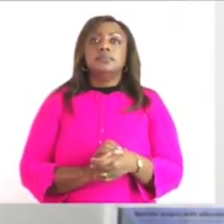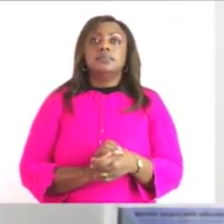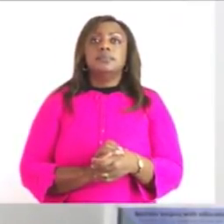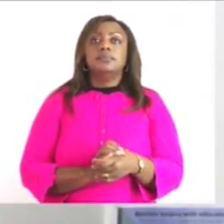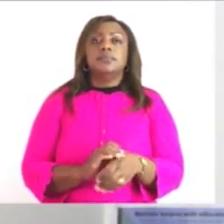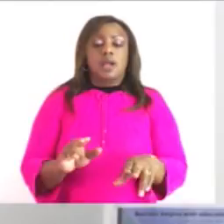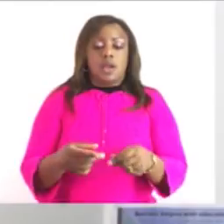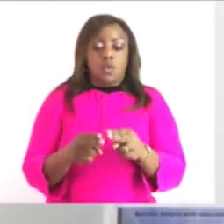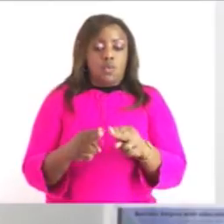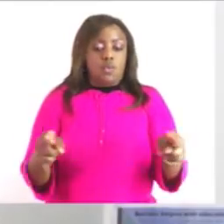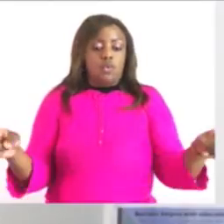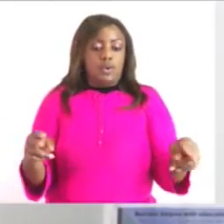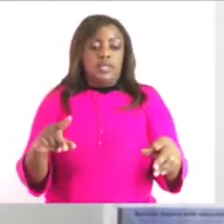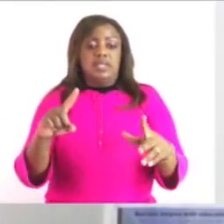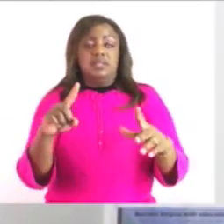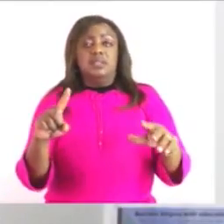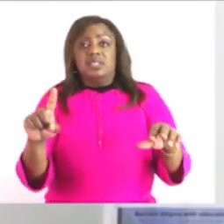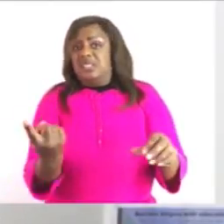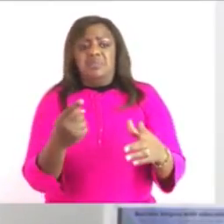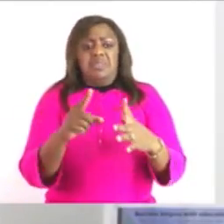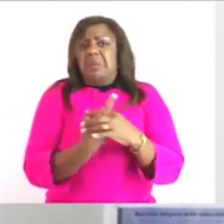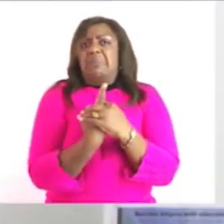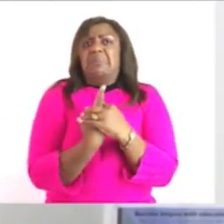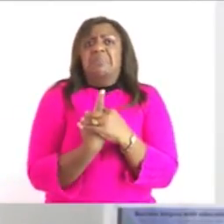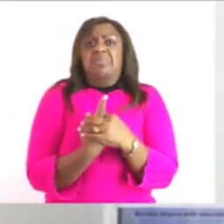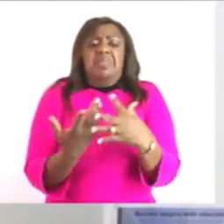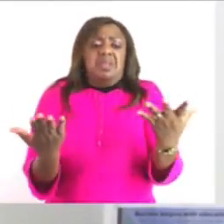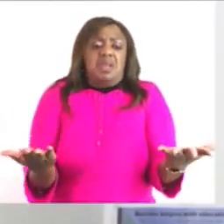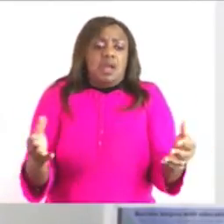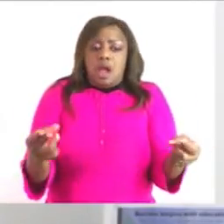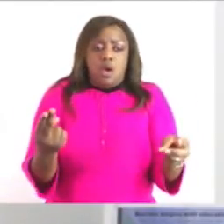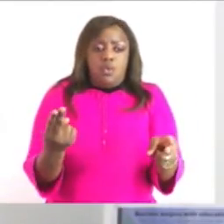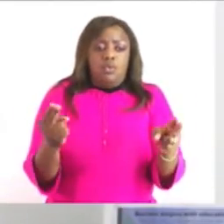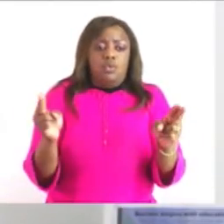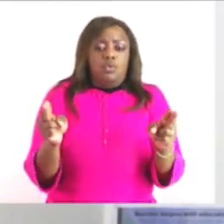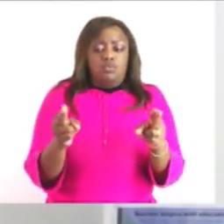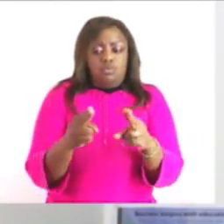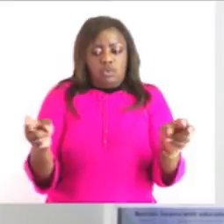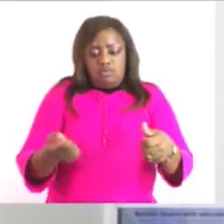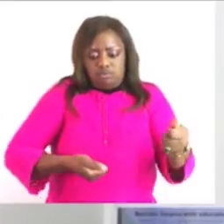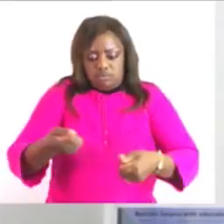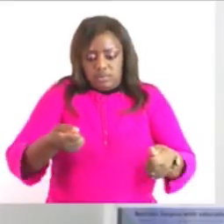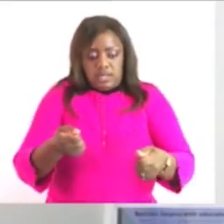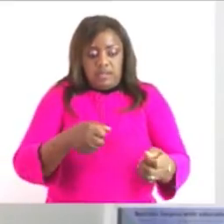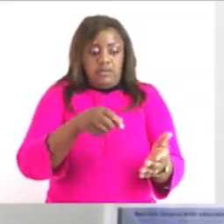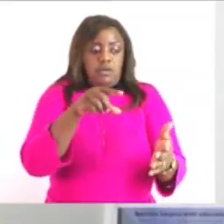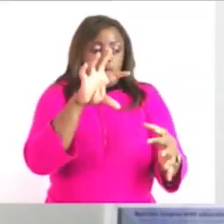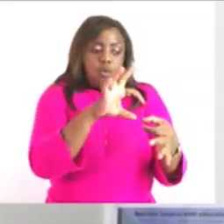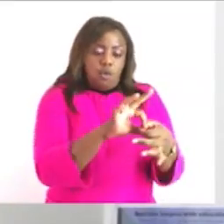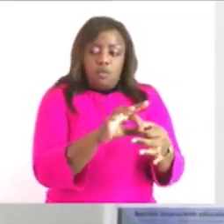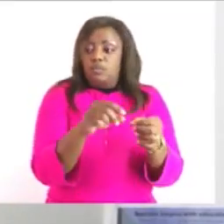how long you could you took to finish a certain